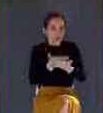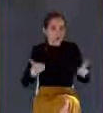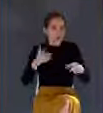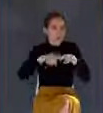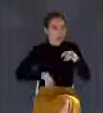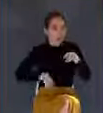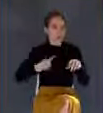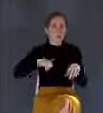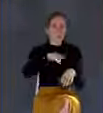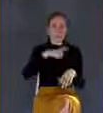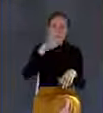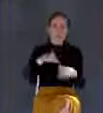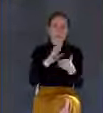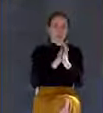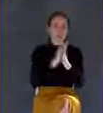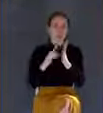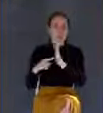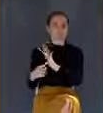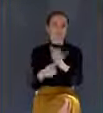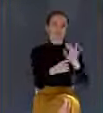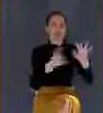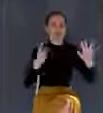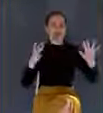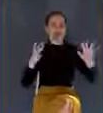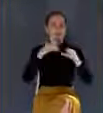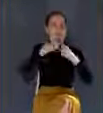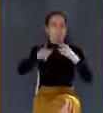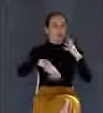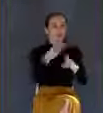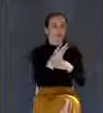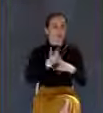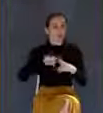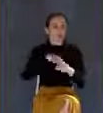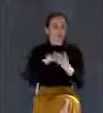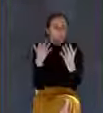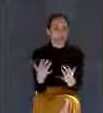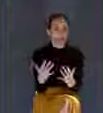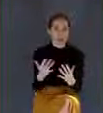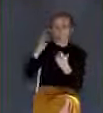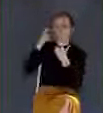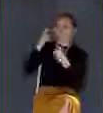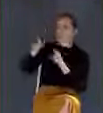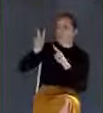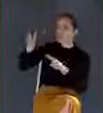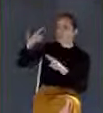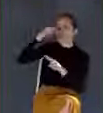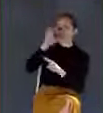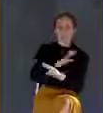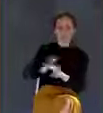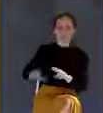waiting and watching for the return of Christ. Let's bow for prayer together.